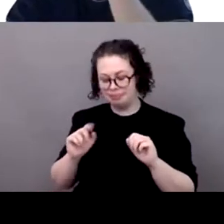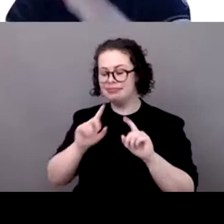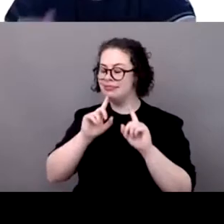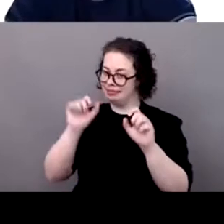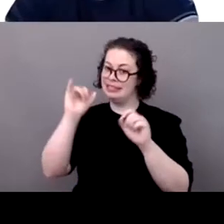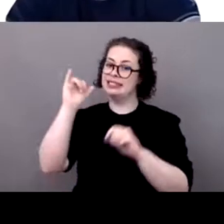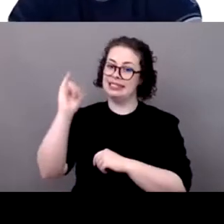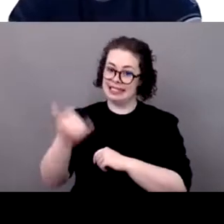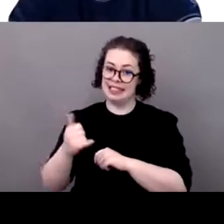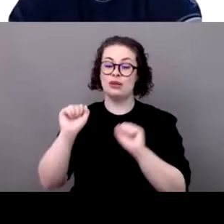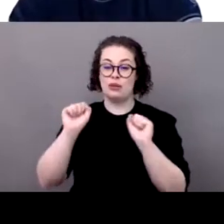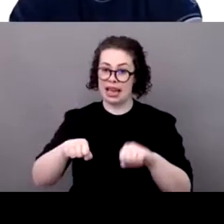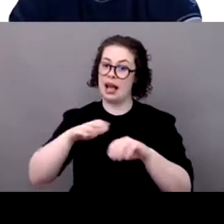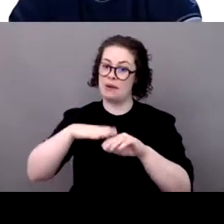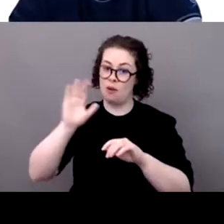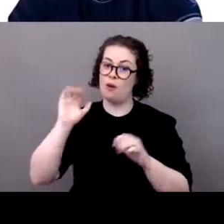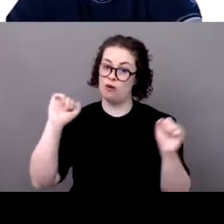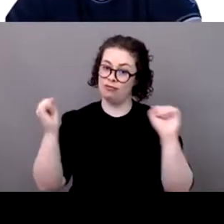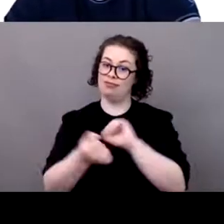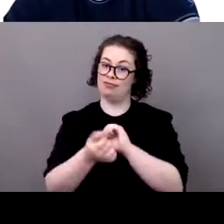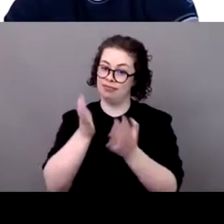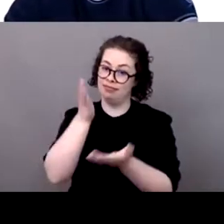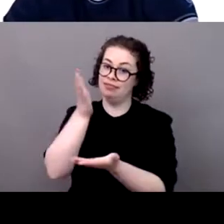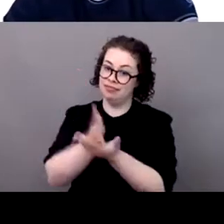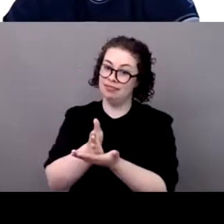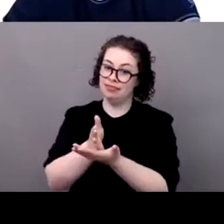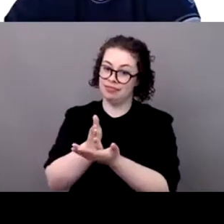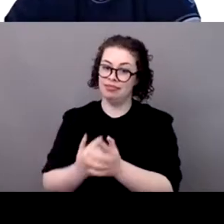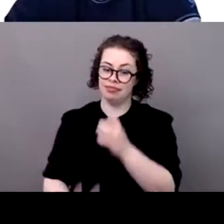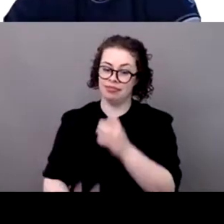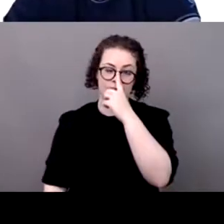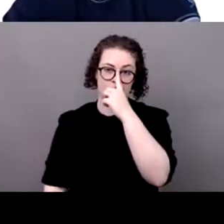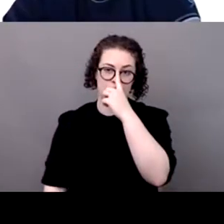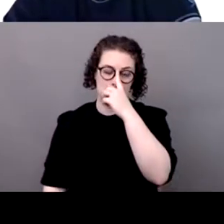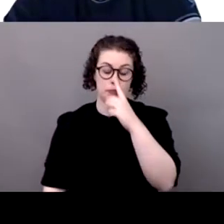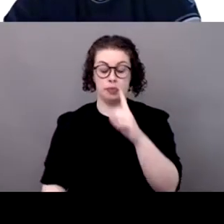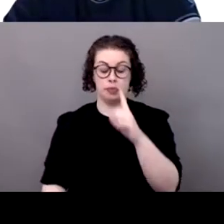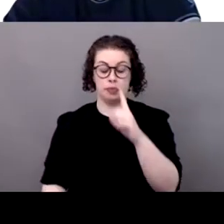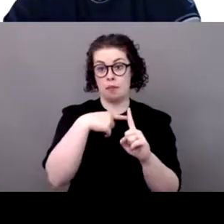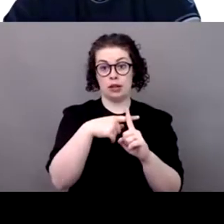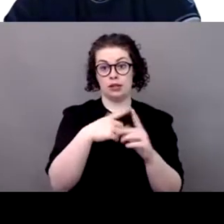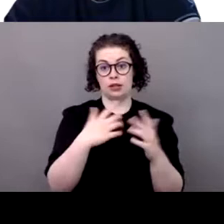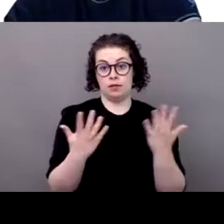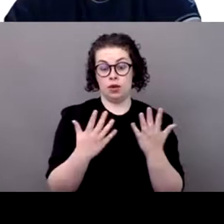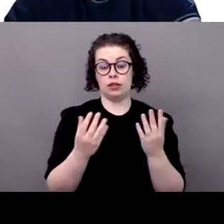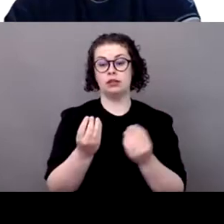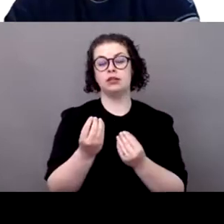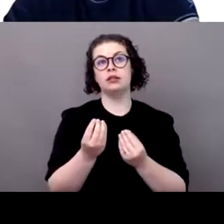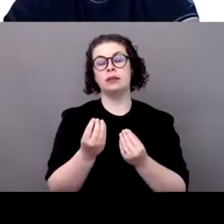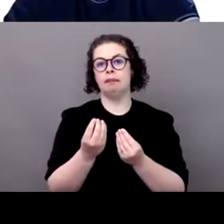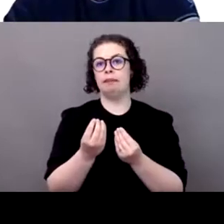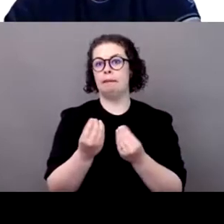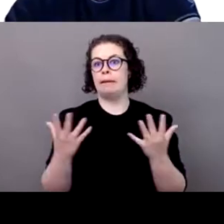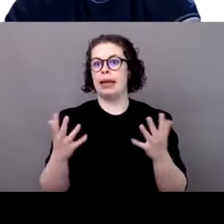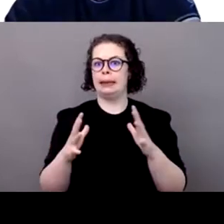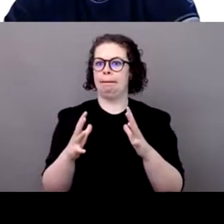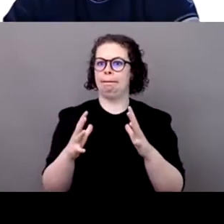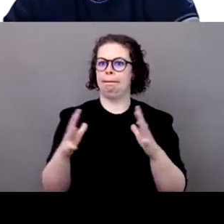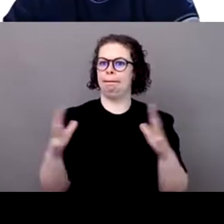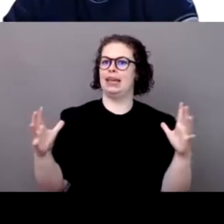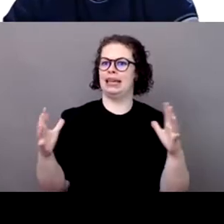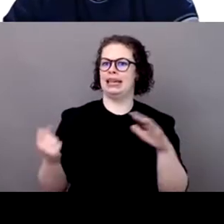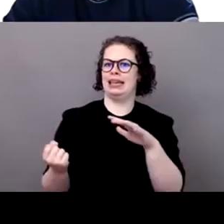Yeah, absolutely no. And I mean, on the positive side, we are sometimes approached by major events or